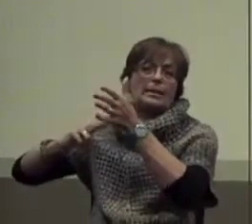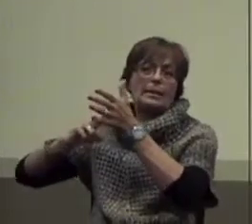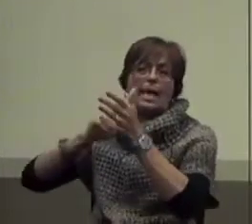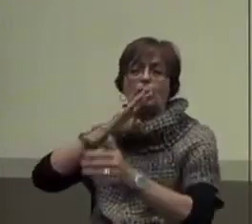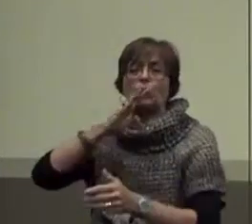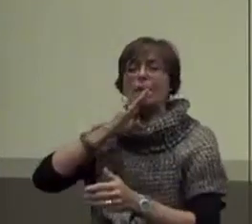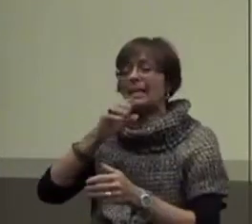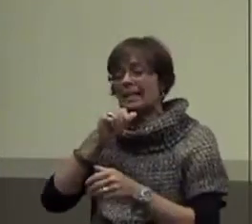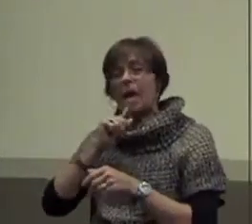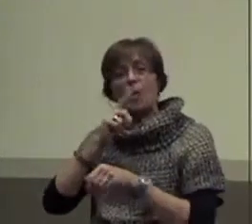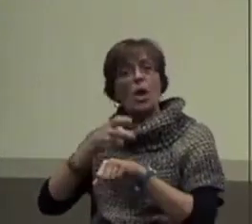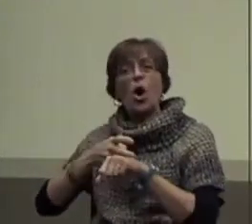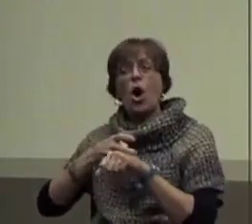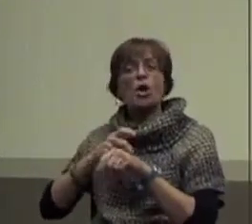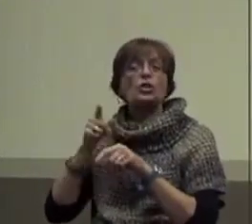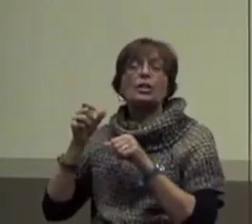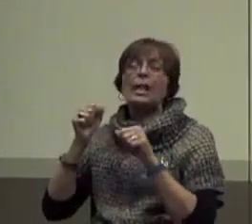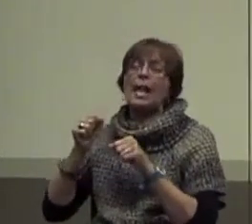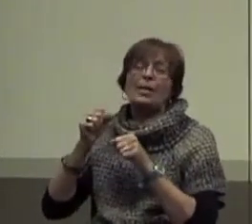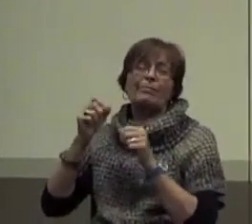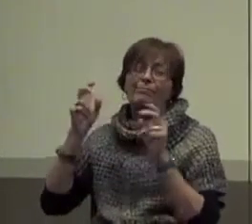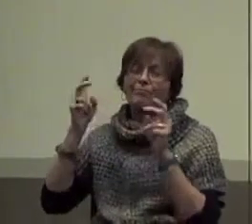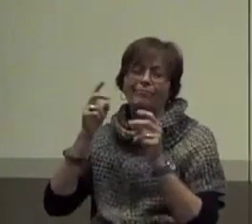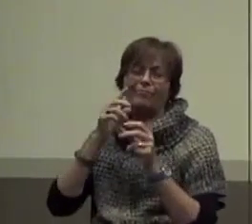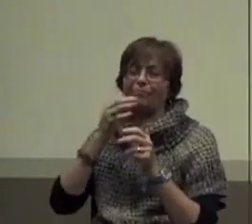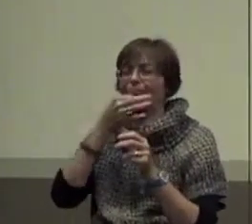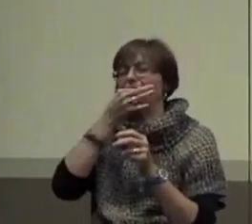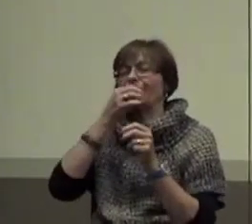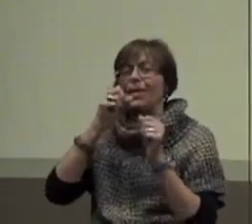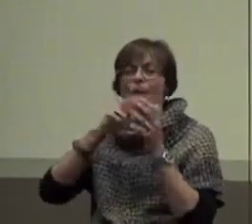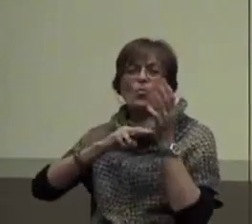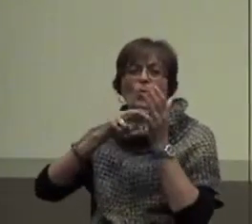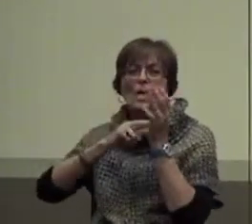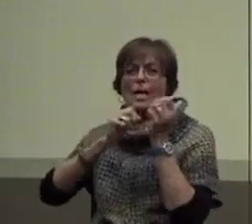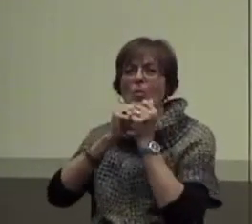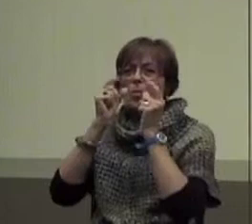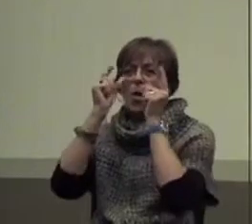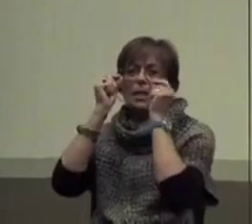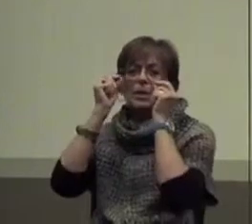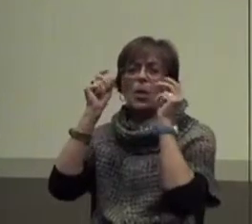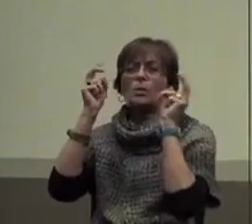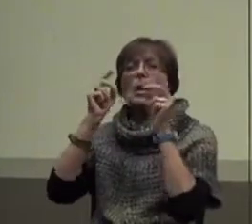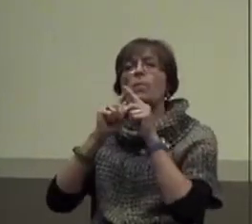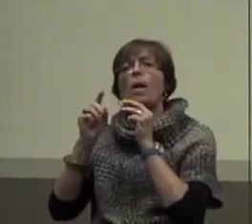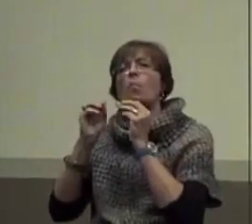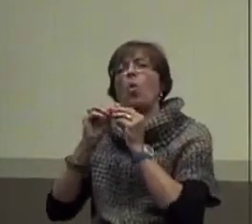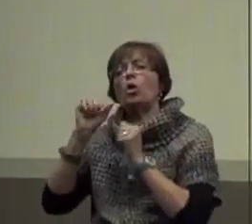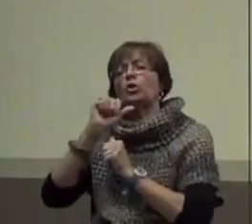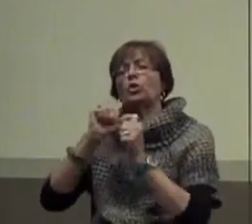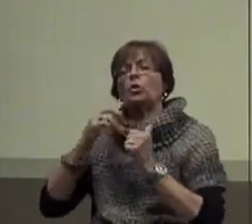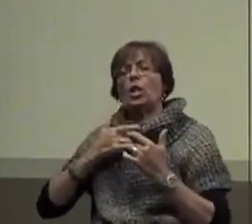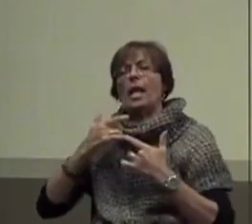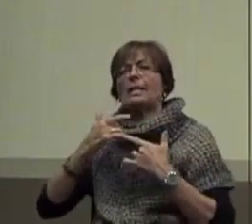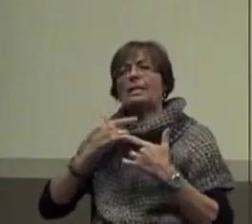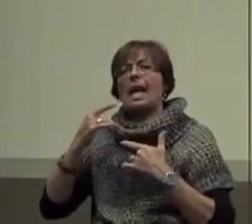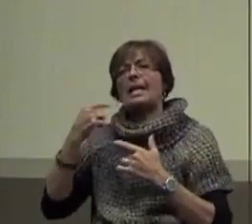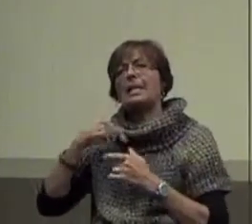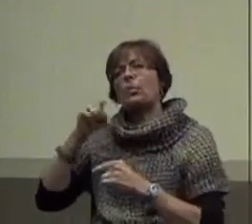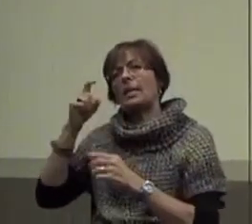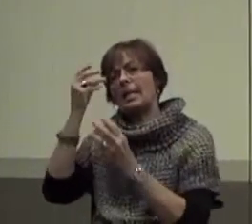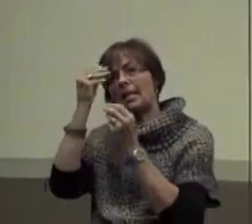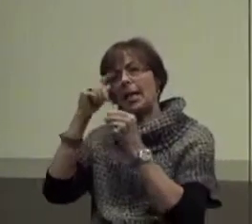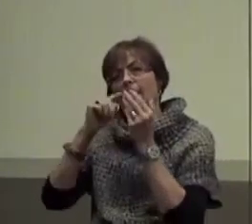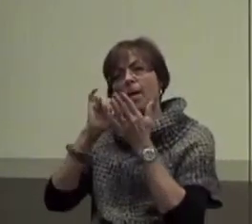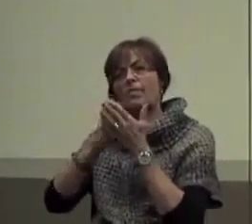is. She can read almost with her eyes closed. Right? But it's more related to social anxiety. So we need to think about